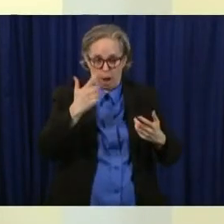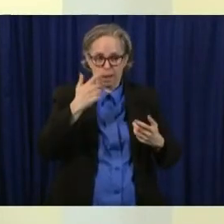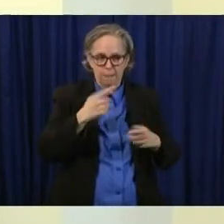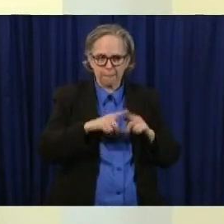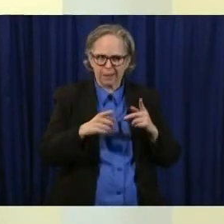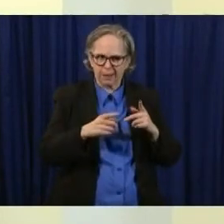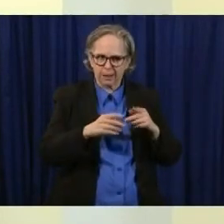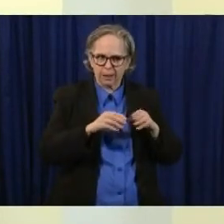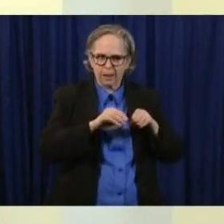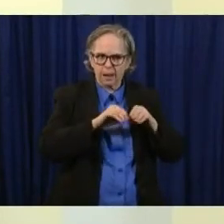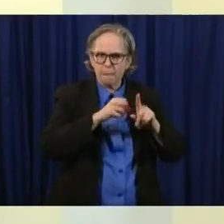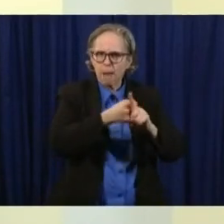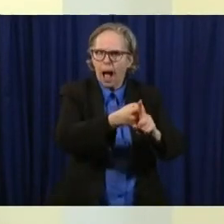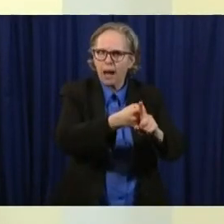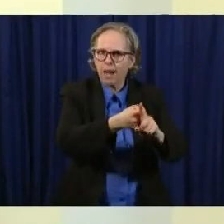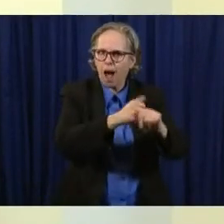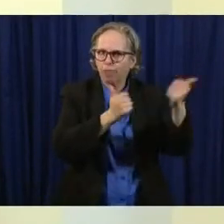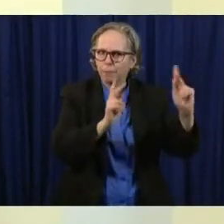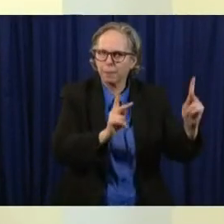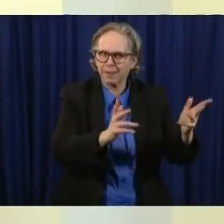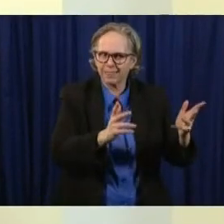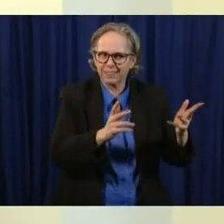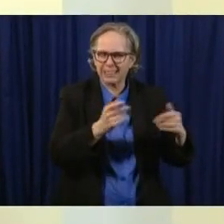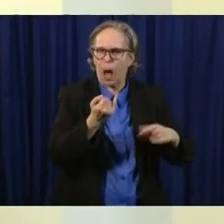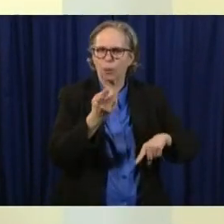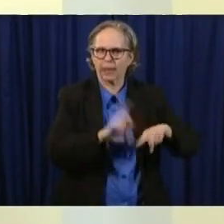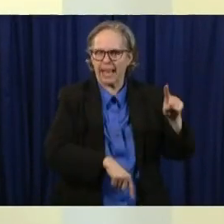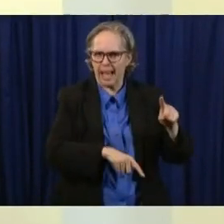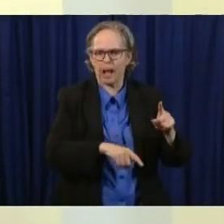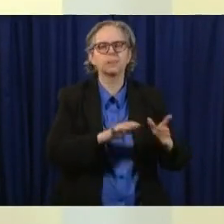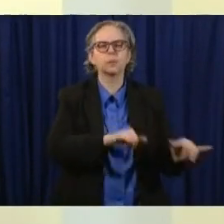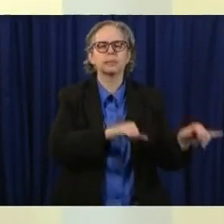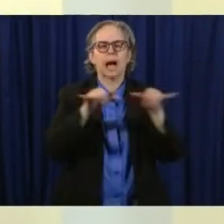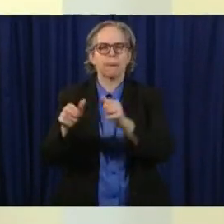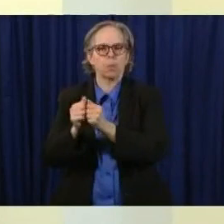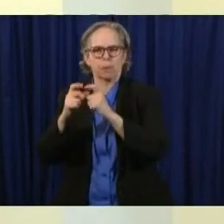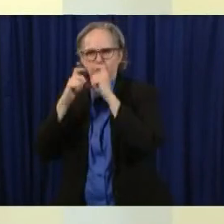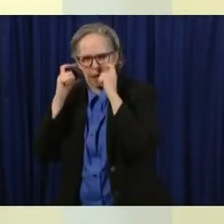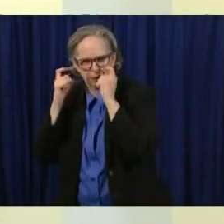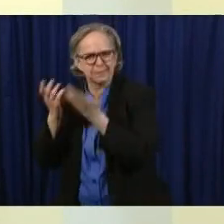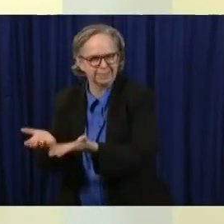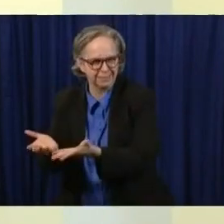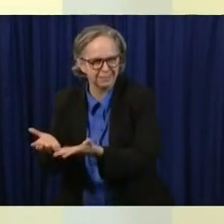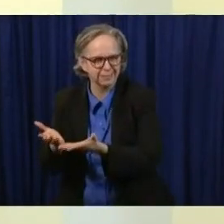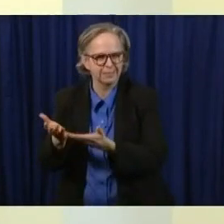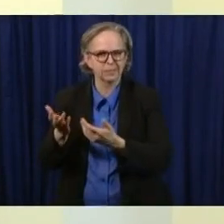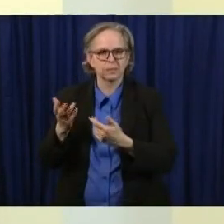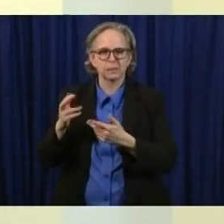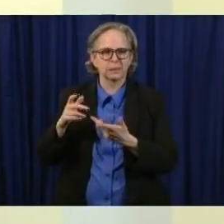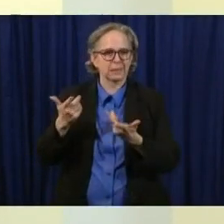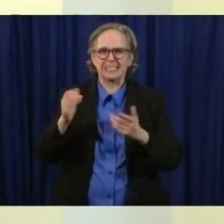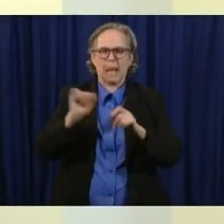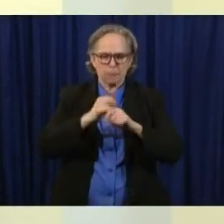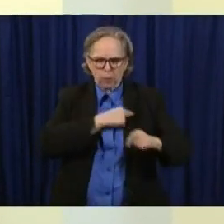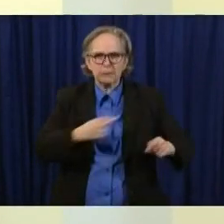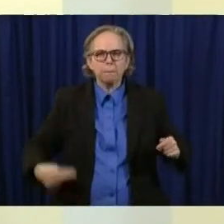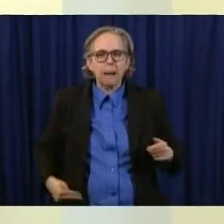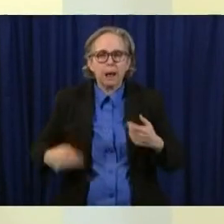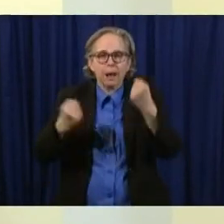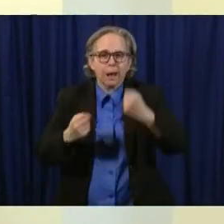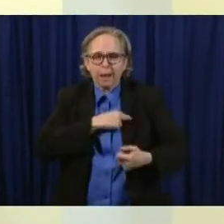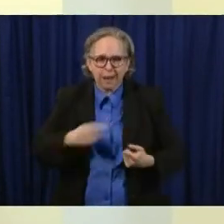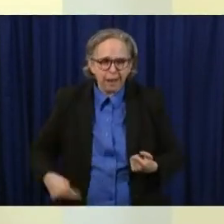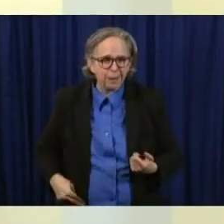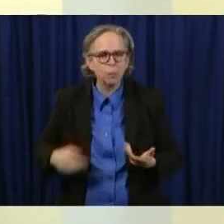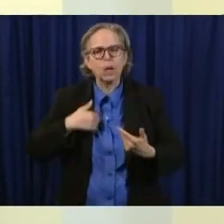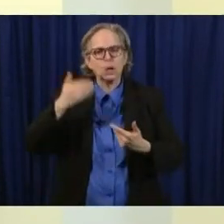um it might be like wearing a seat belt we know some people don't wear their seat belts um but if most people do many lives will